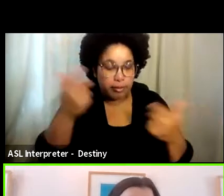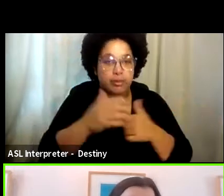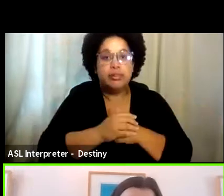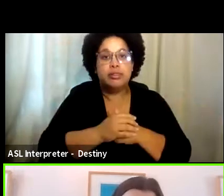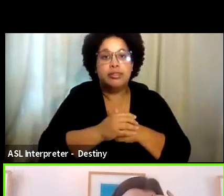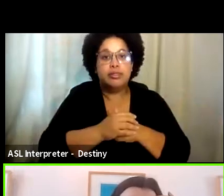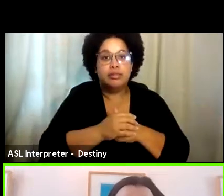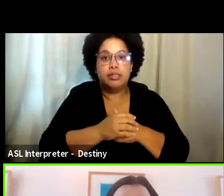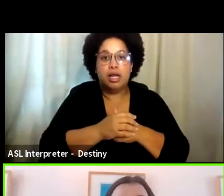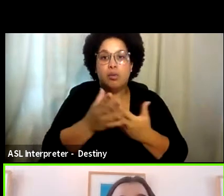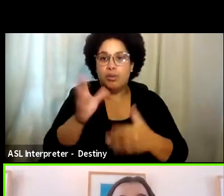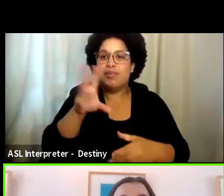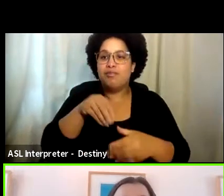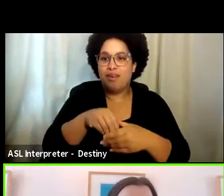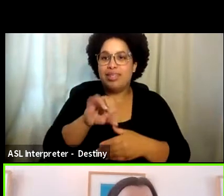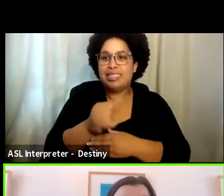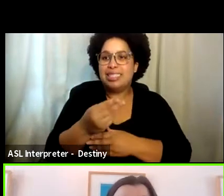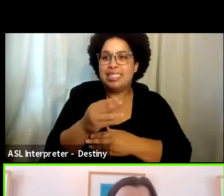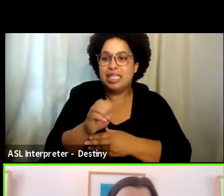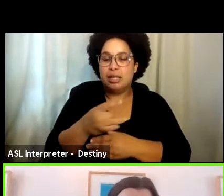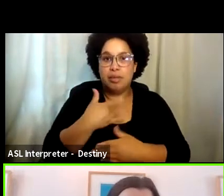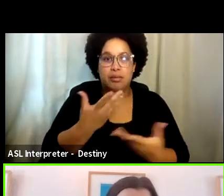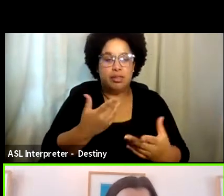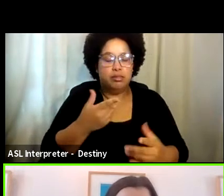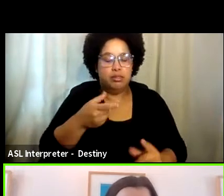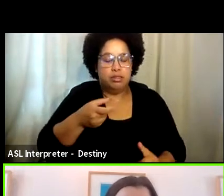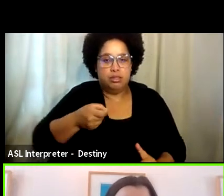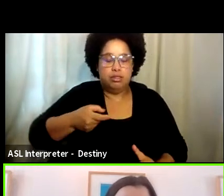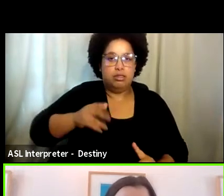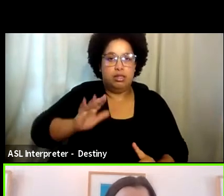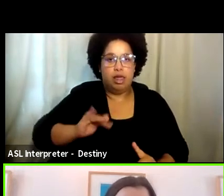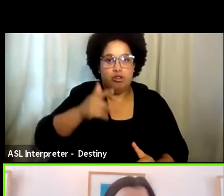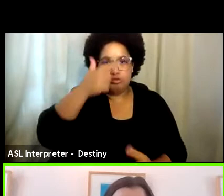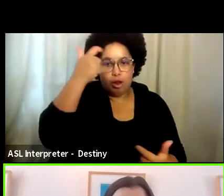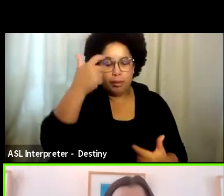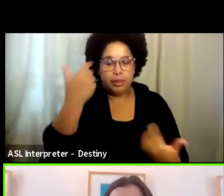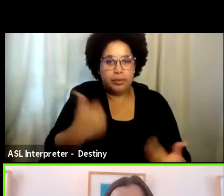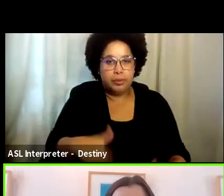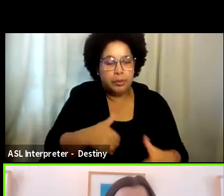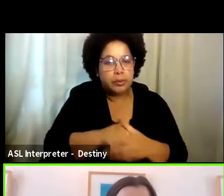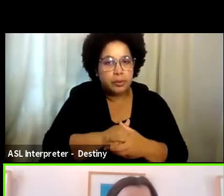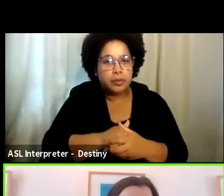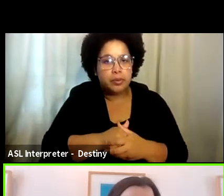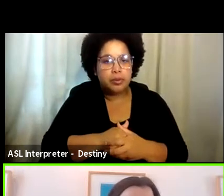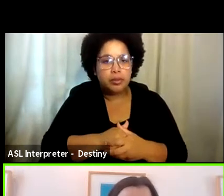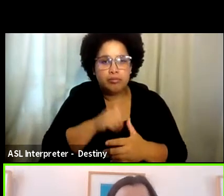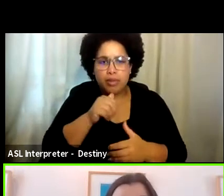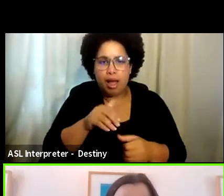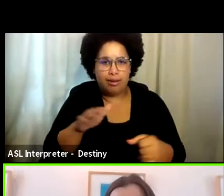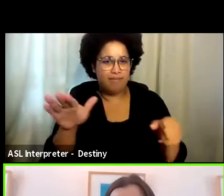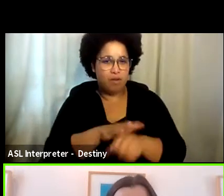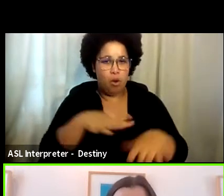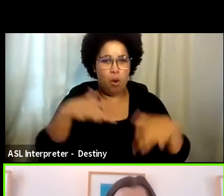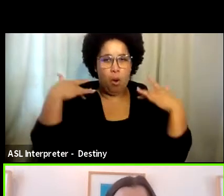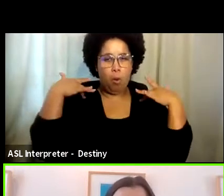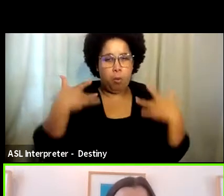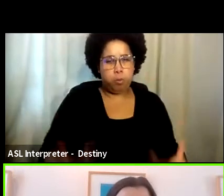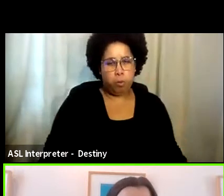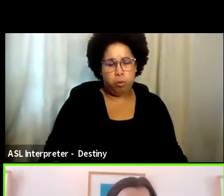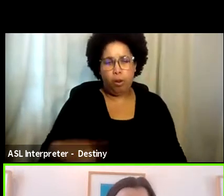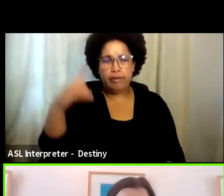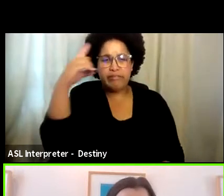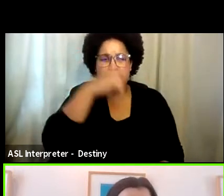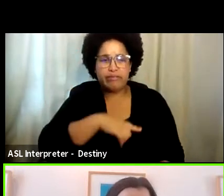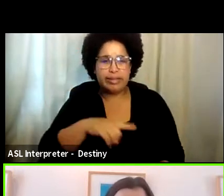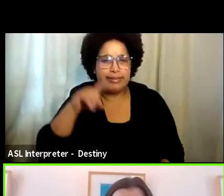asked to participate in a scene that may be really triggering to that trauma. And it may not be a full, you know, nudity or simulated sex